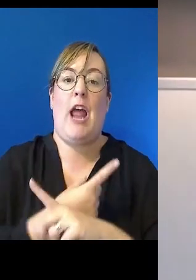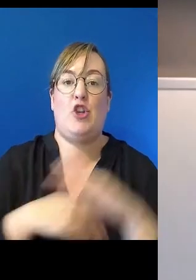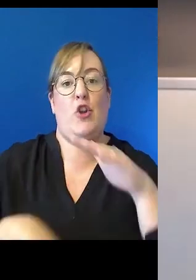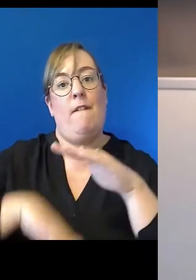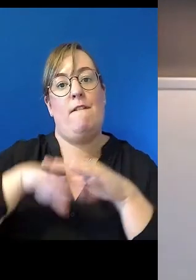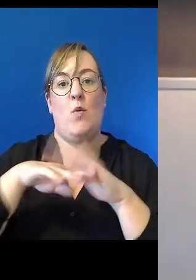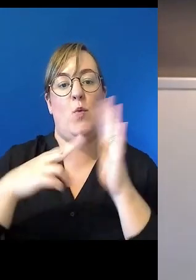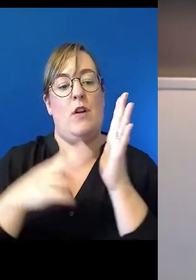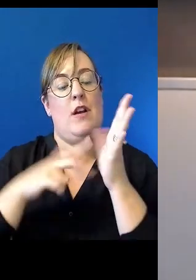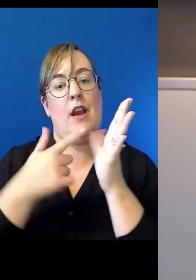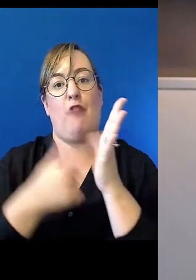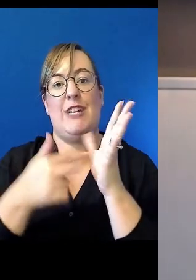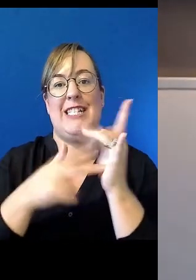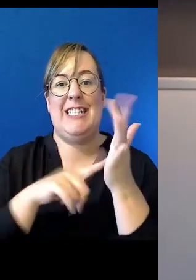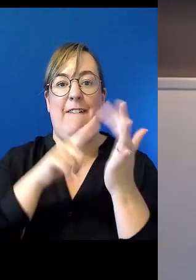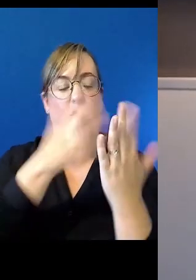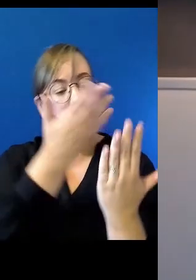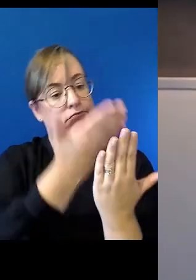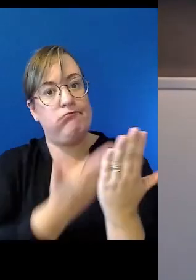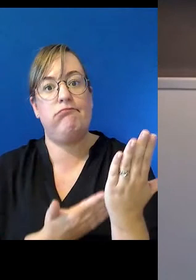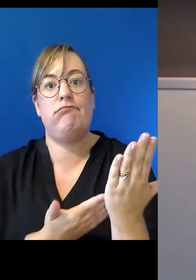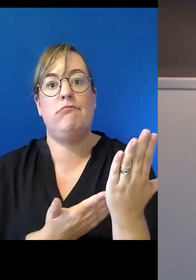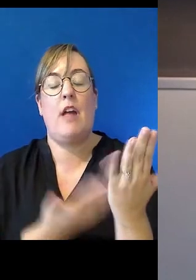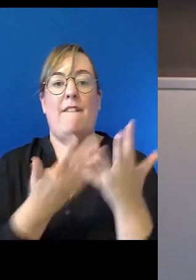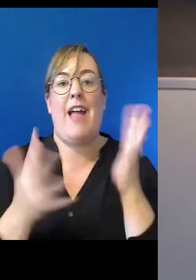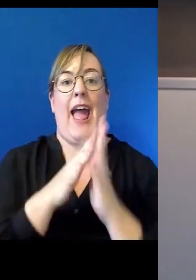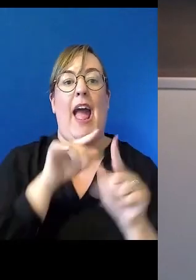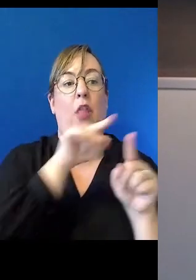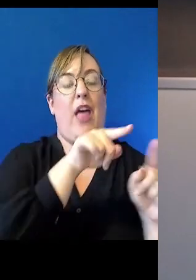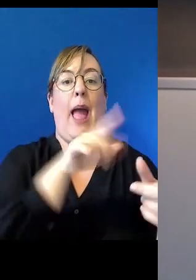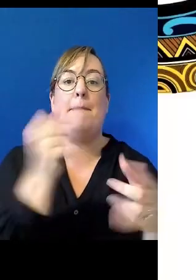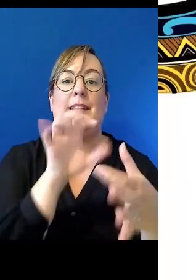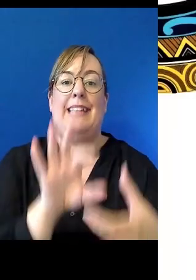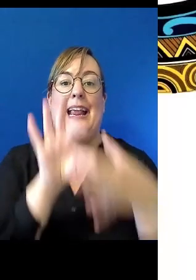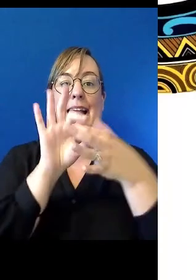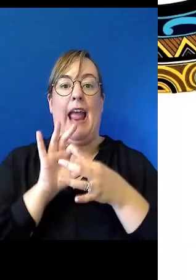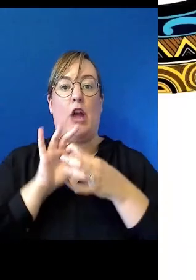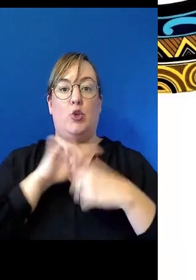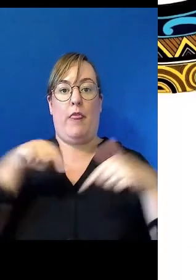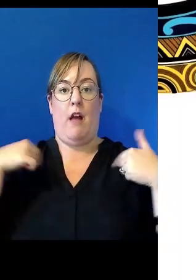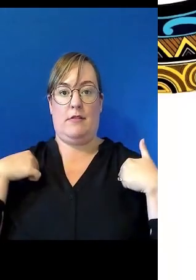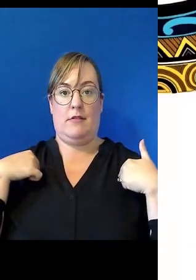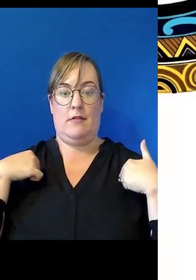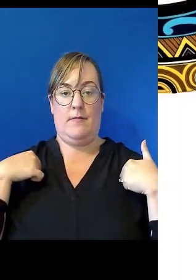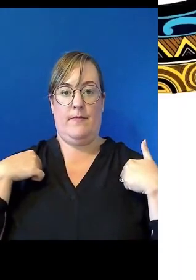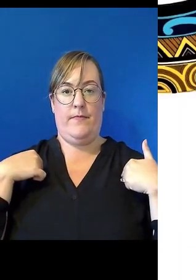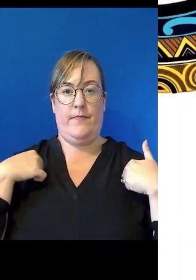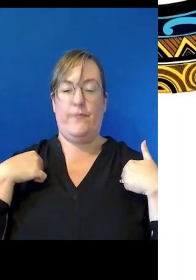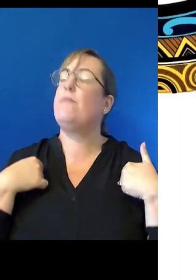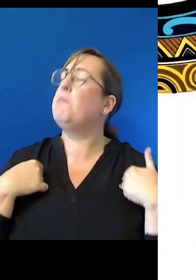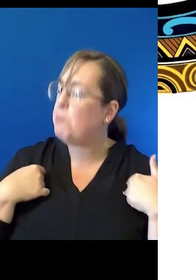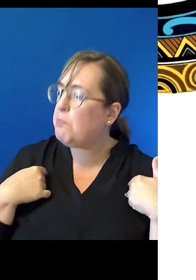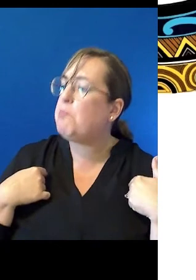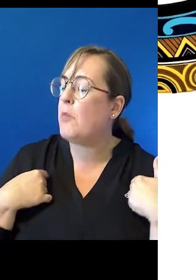practice of governments in the way they engage with our people. And Pat, for the public servants